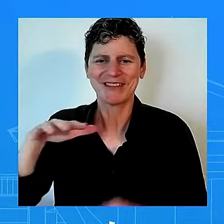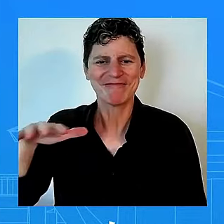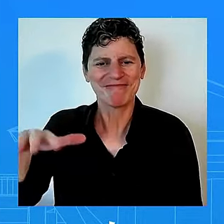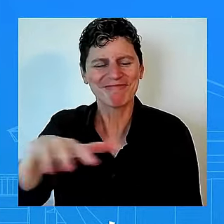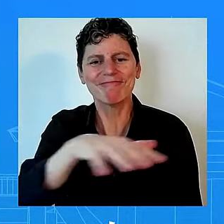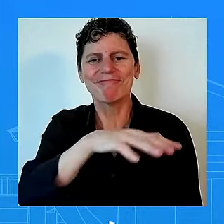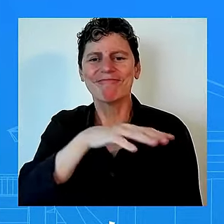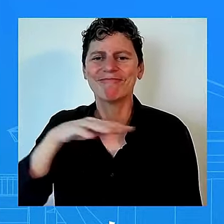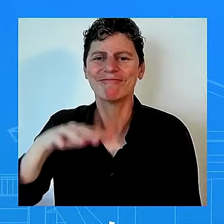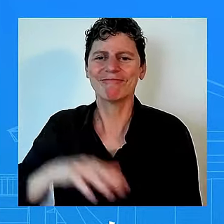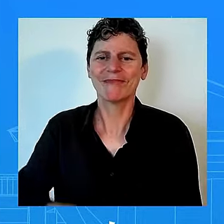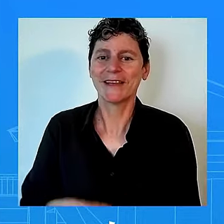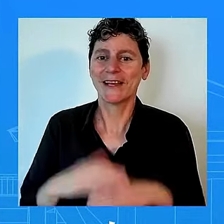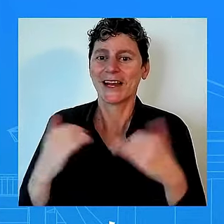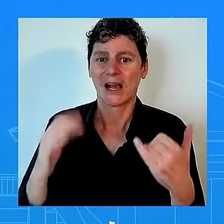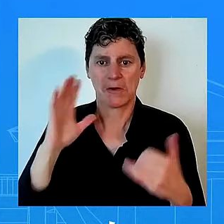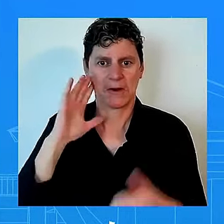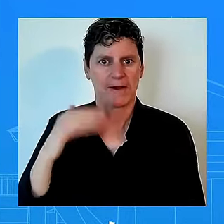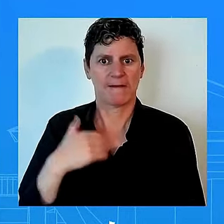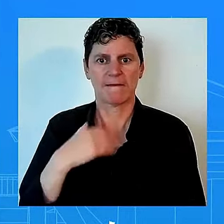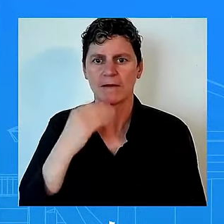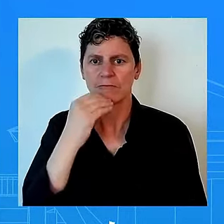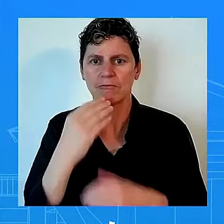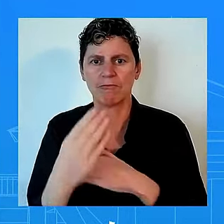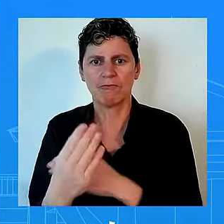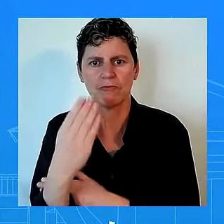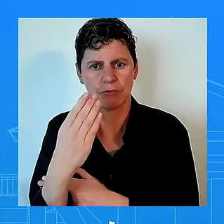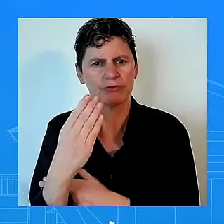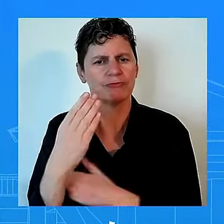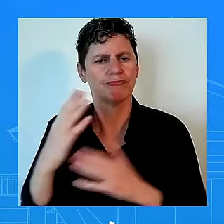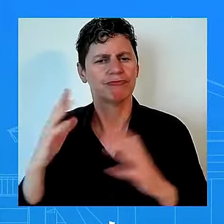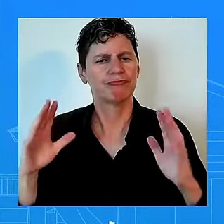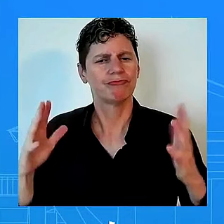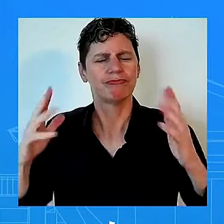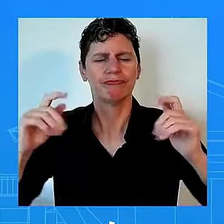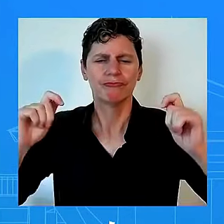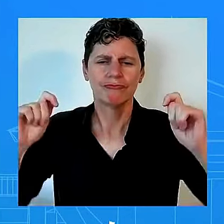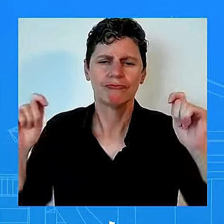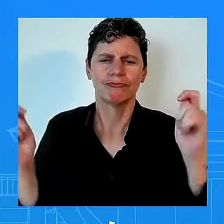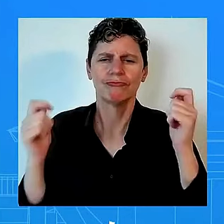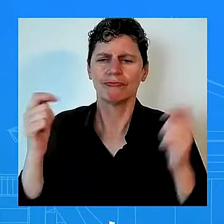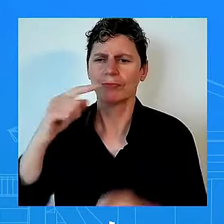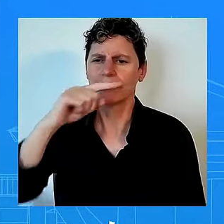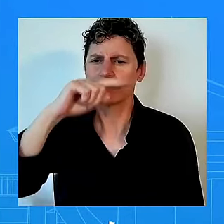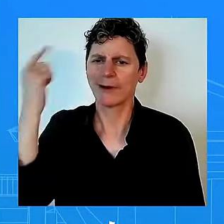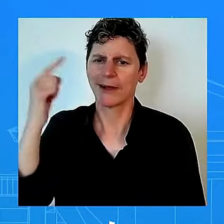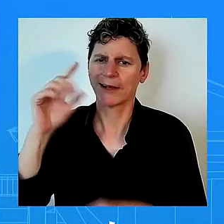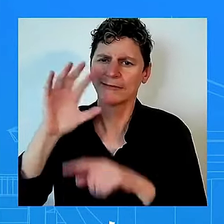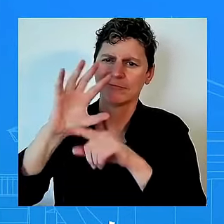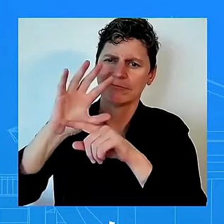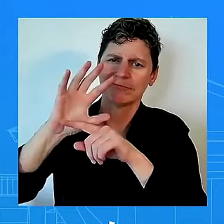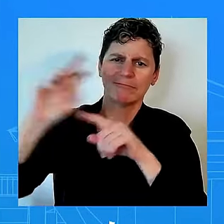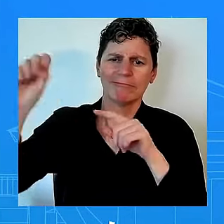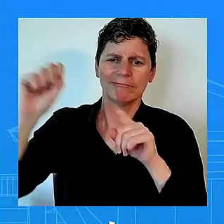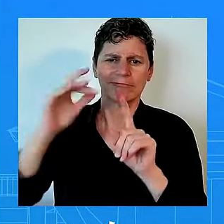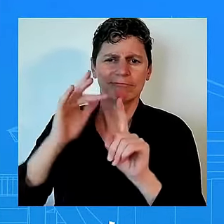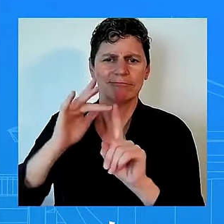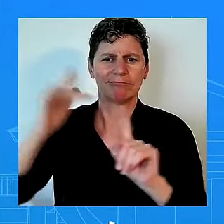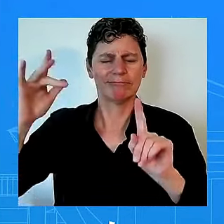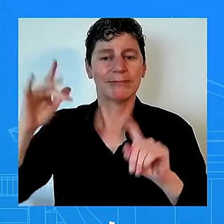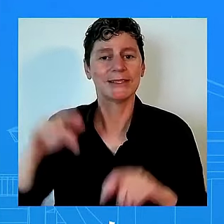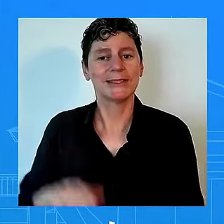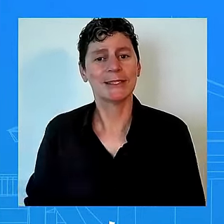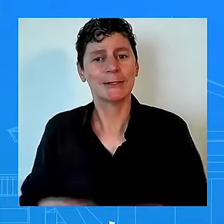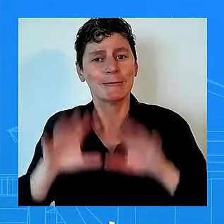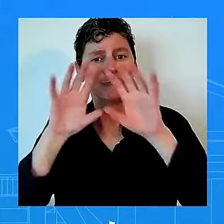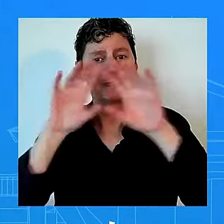national hbcu week conference in philadelphia pennsylvania on monday these events will focus on speaking directly to the